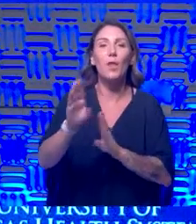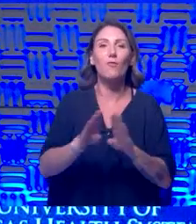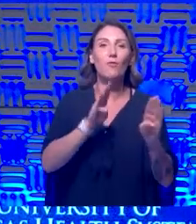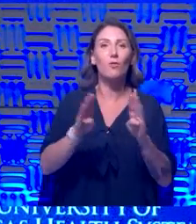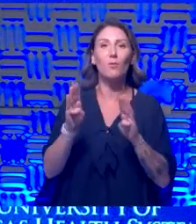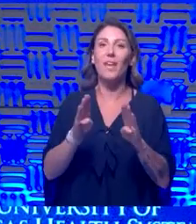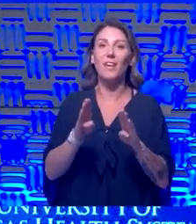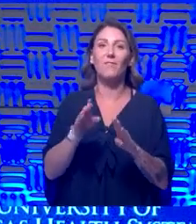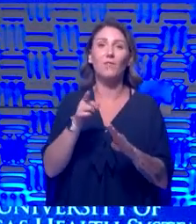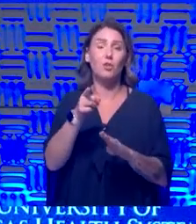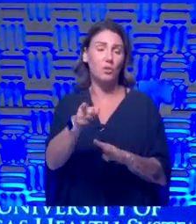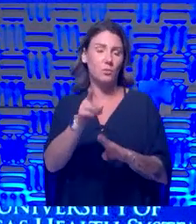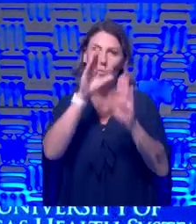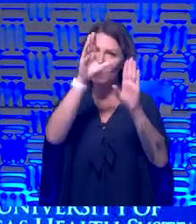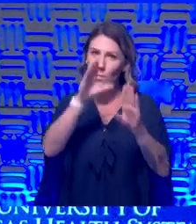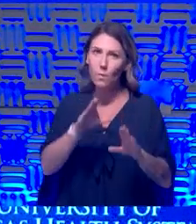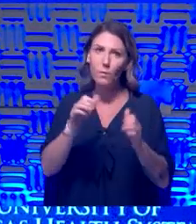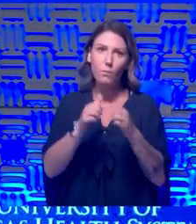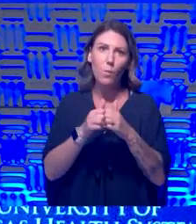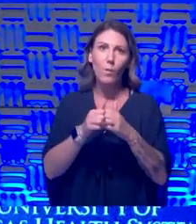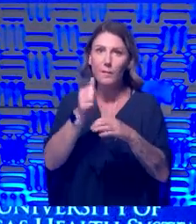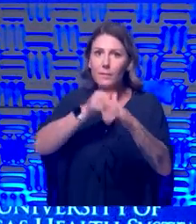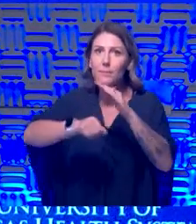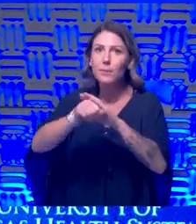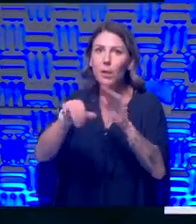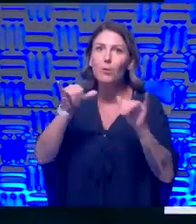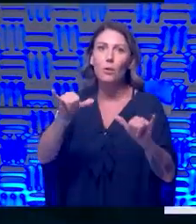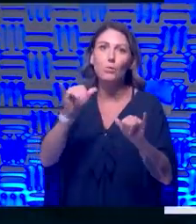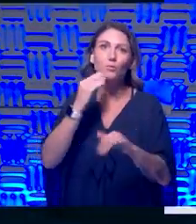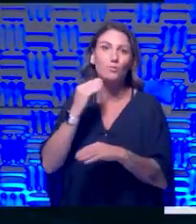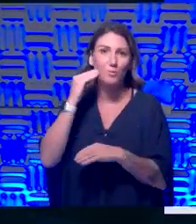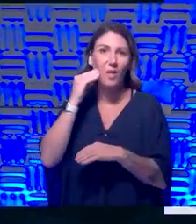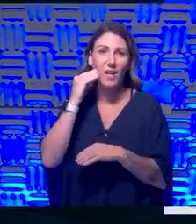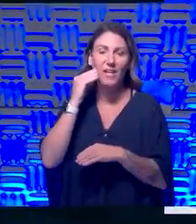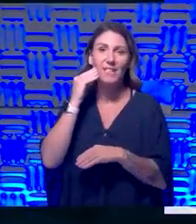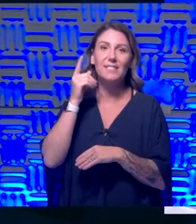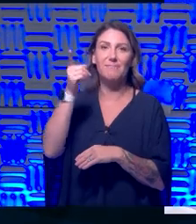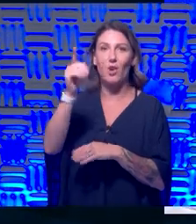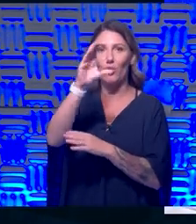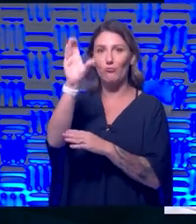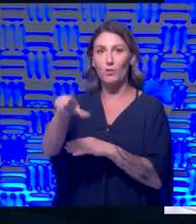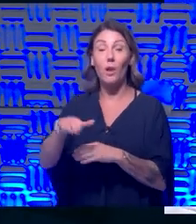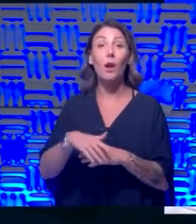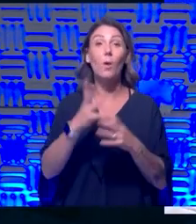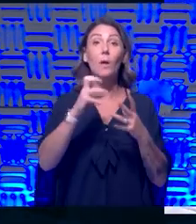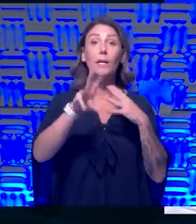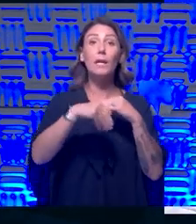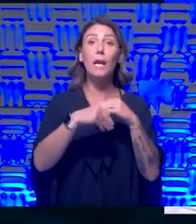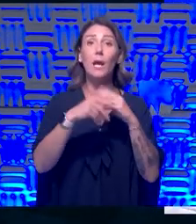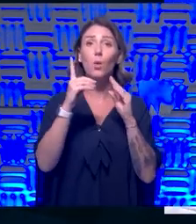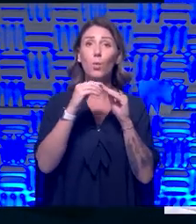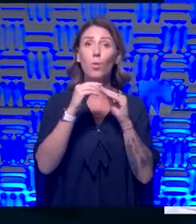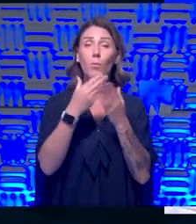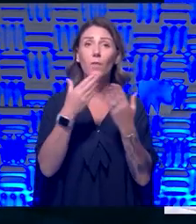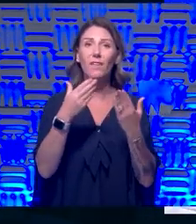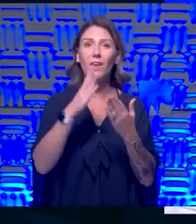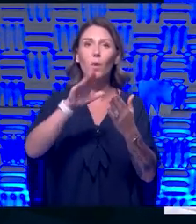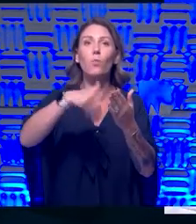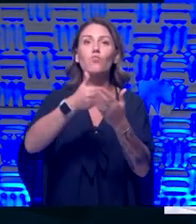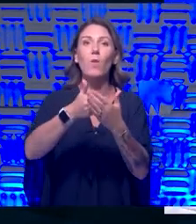at sheltering in place back in Chicago. Dana? Yeah, I'd to add one more thing since getting to the destination.